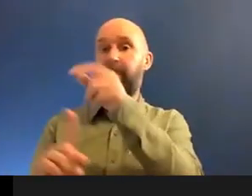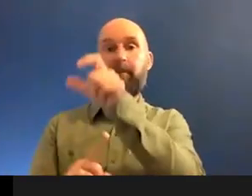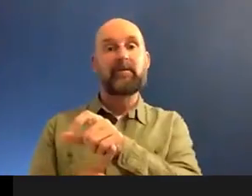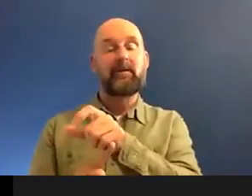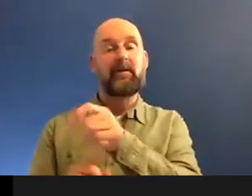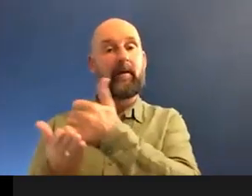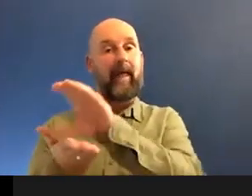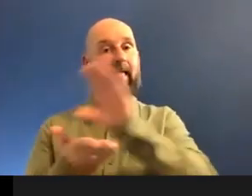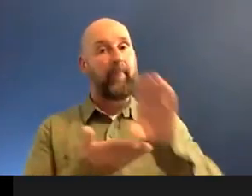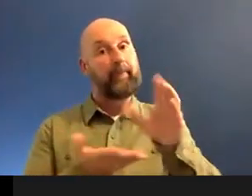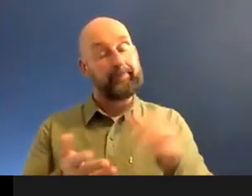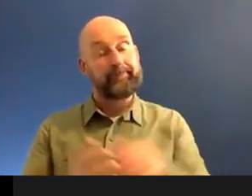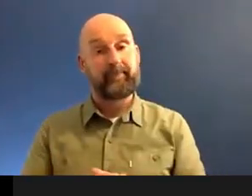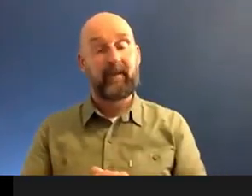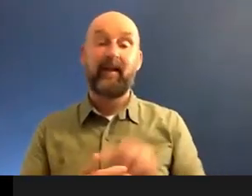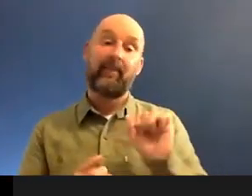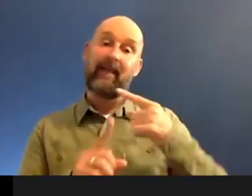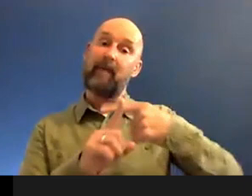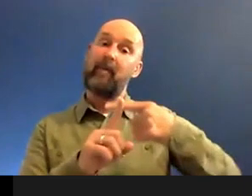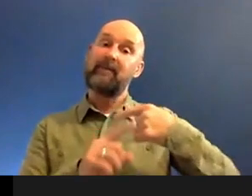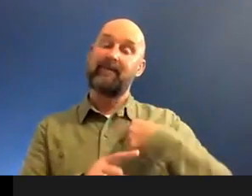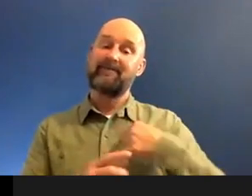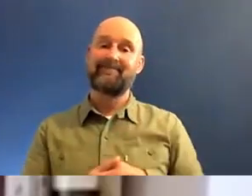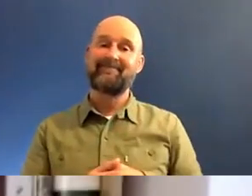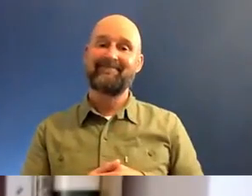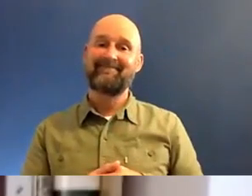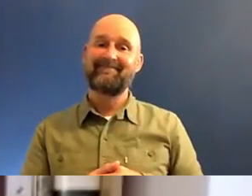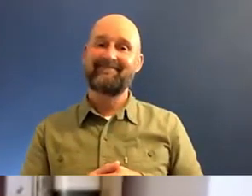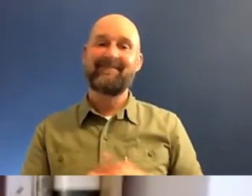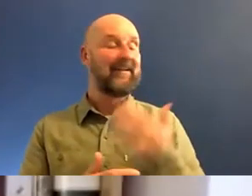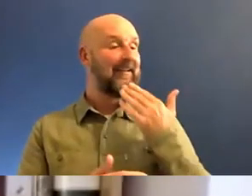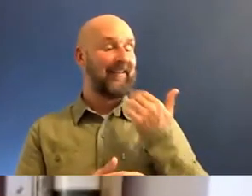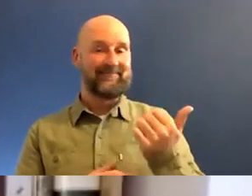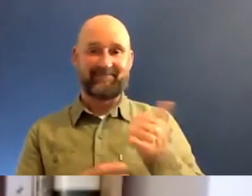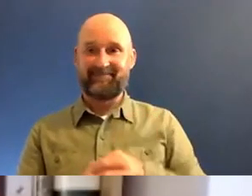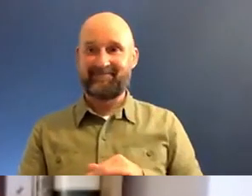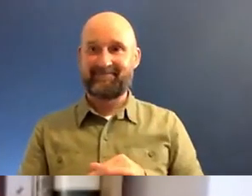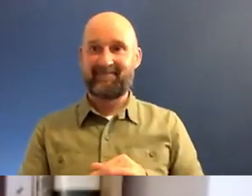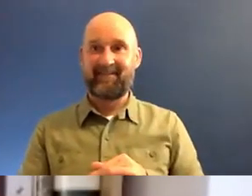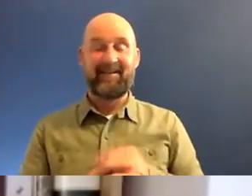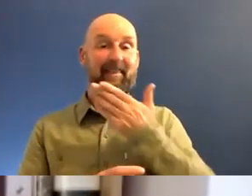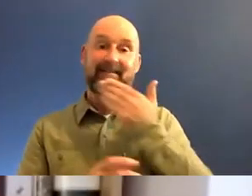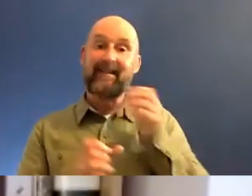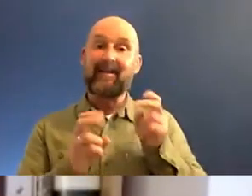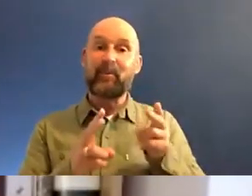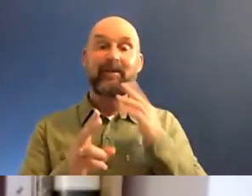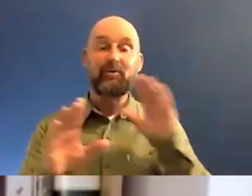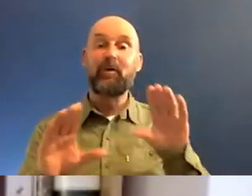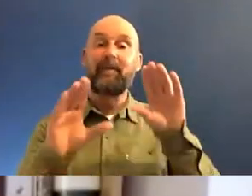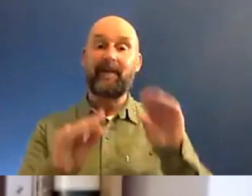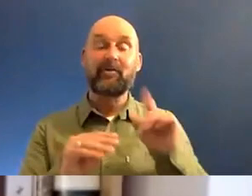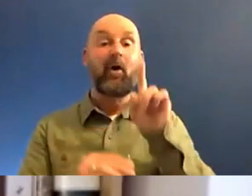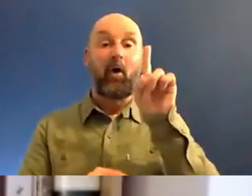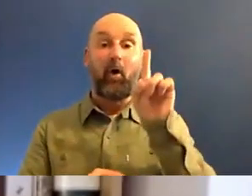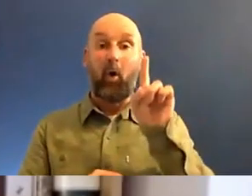along their career. So that's my positive note that I want to finish off. I'll leave them. That's a really nice way to finish. We'll